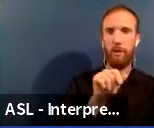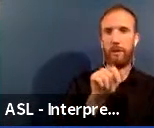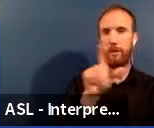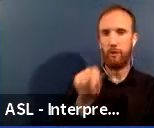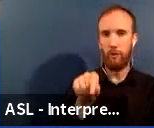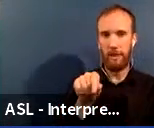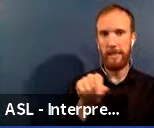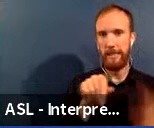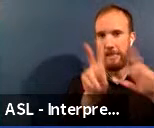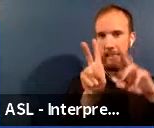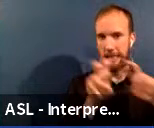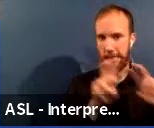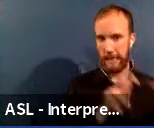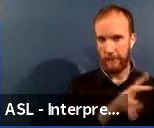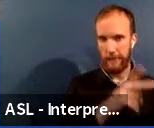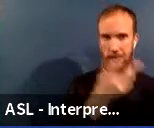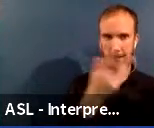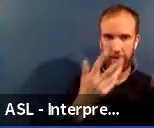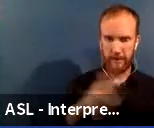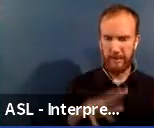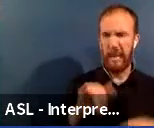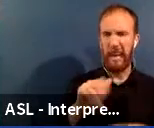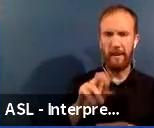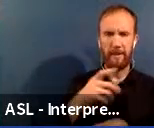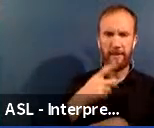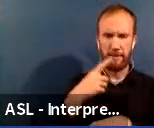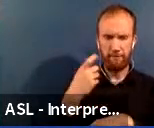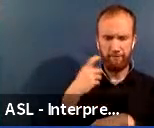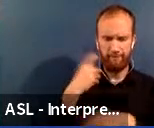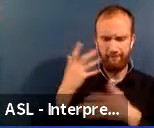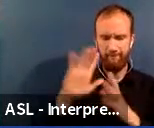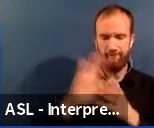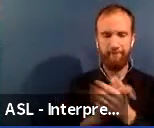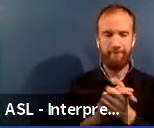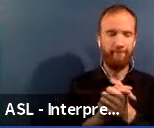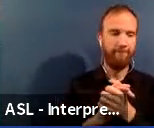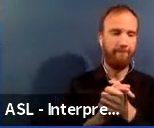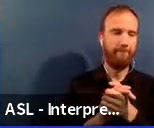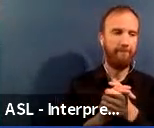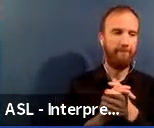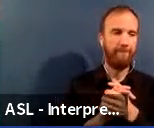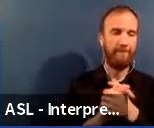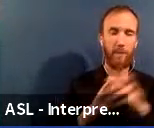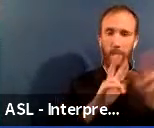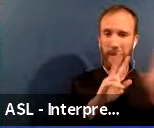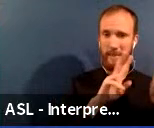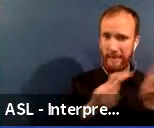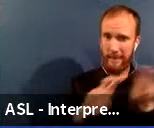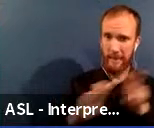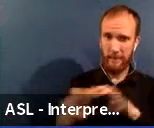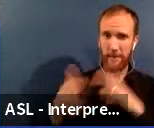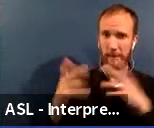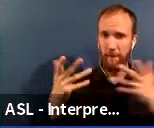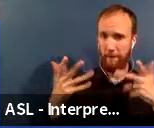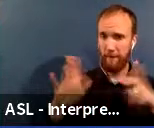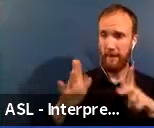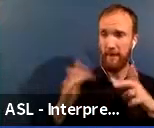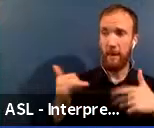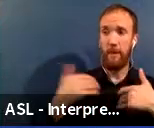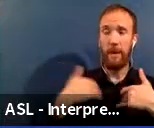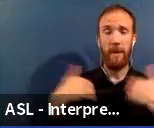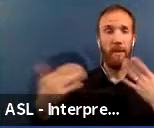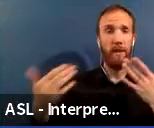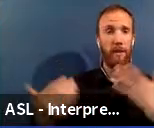Ivan mentioned. And as a result, we have a new facility condition